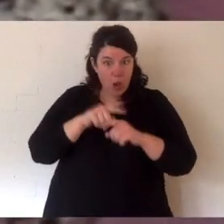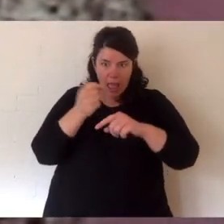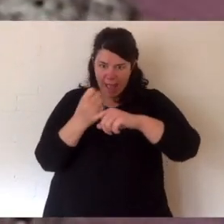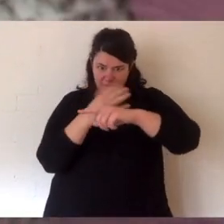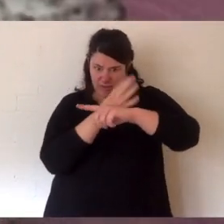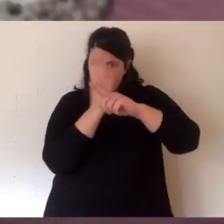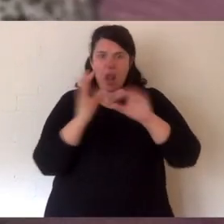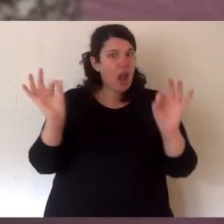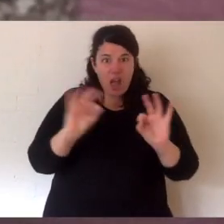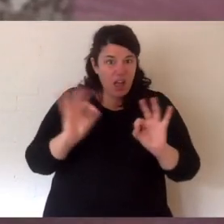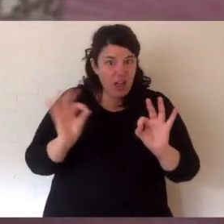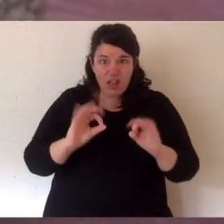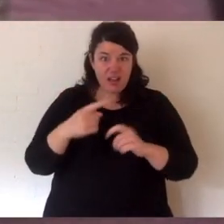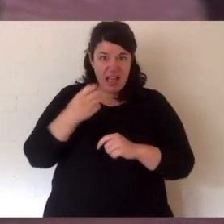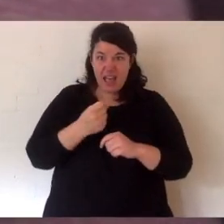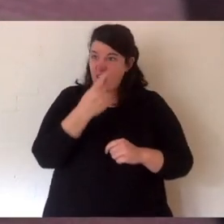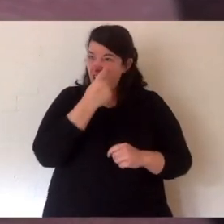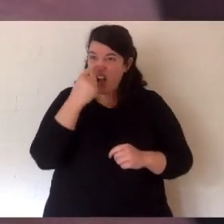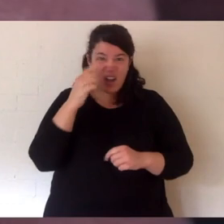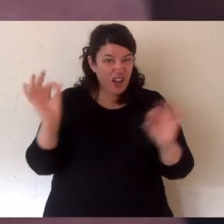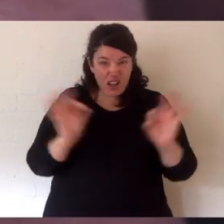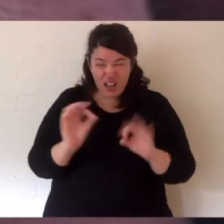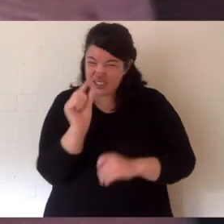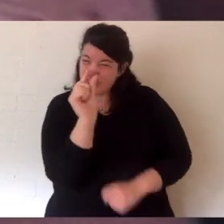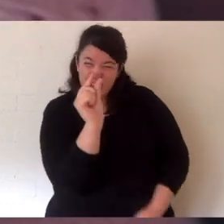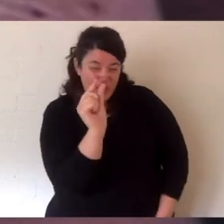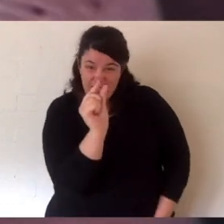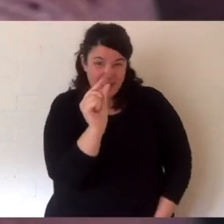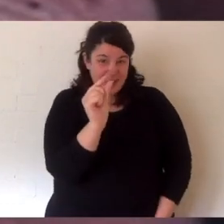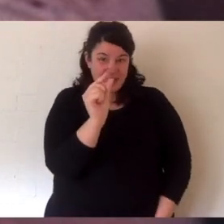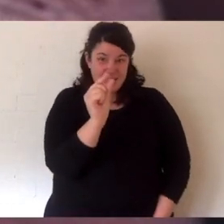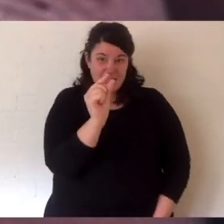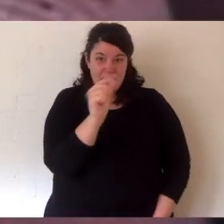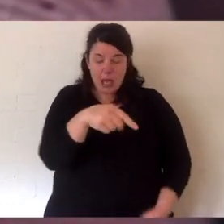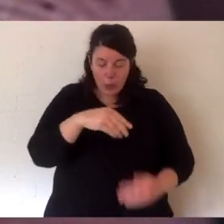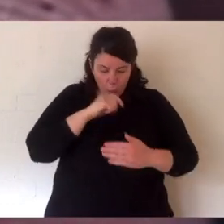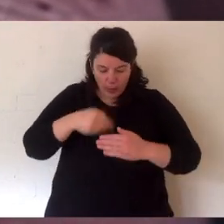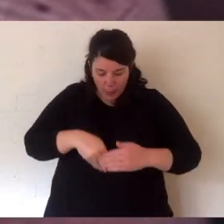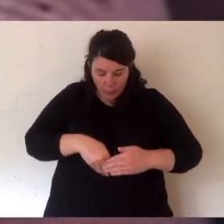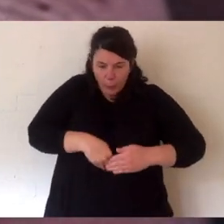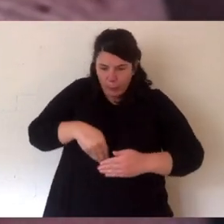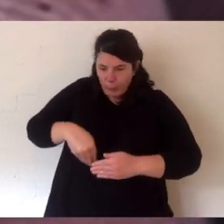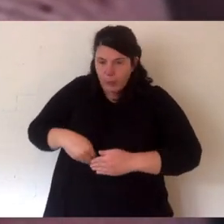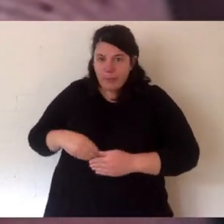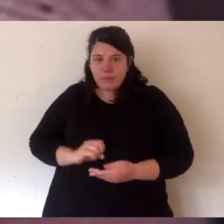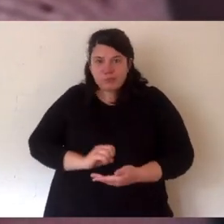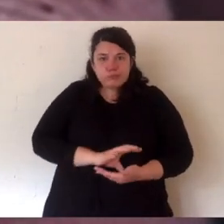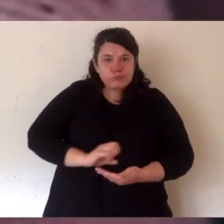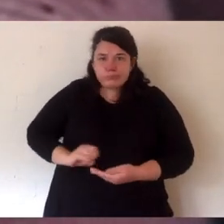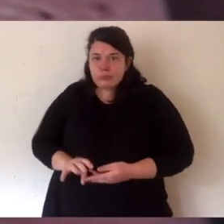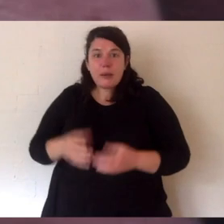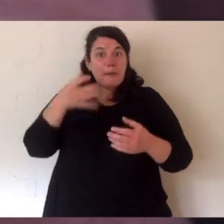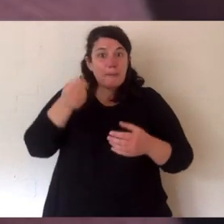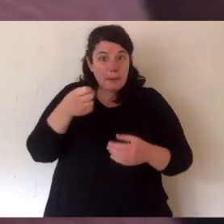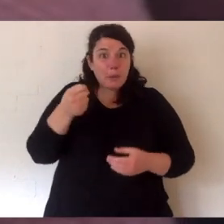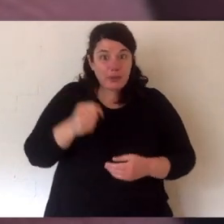a tiny little echidna, but it doesn't look like an echidna. It doesn't have spikes. It doesn't even have eyes. It's tiny. And it pushes